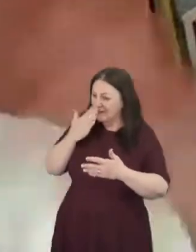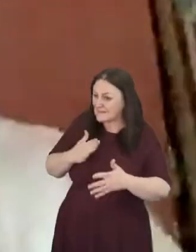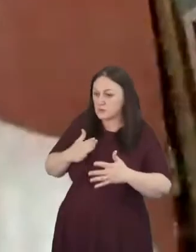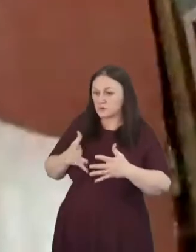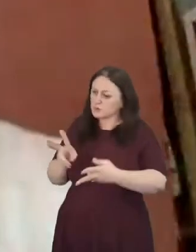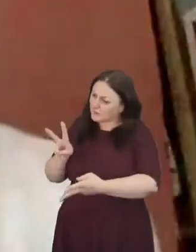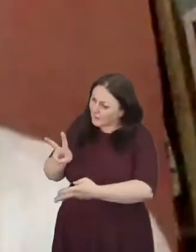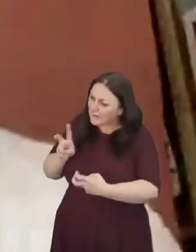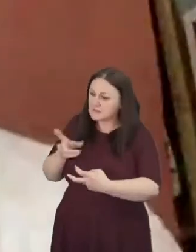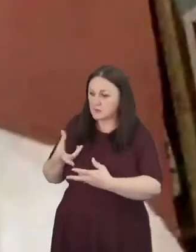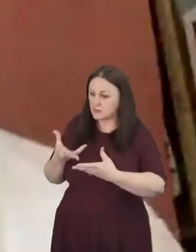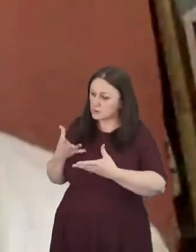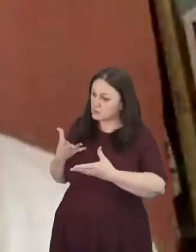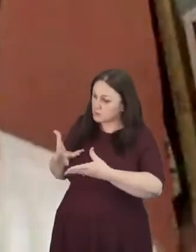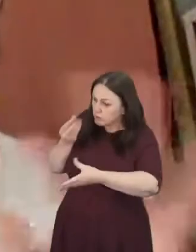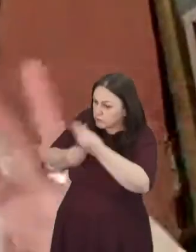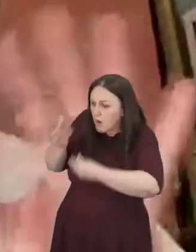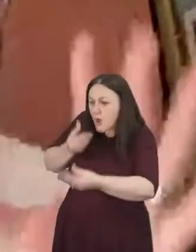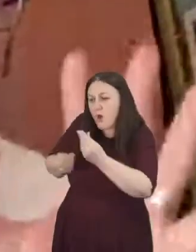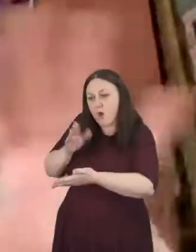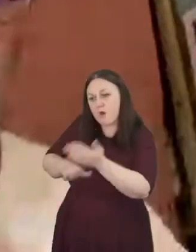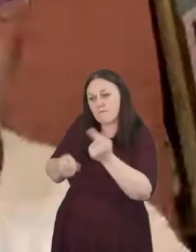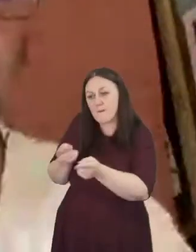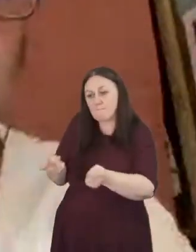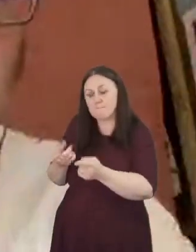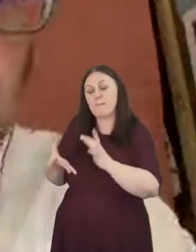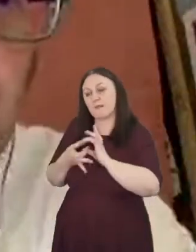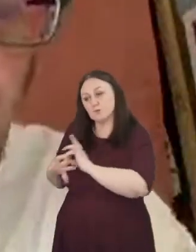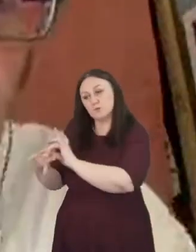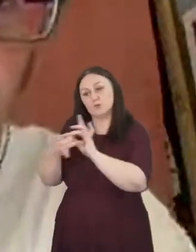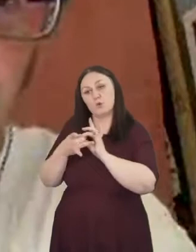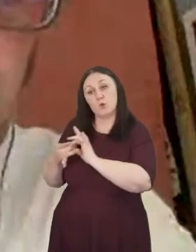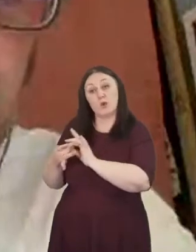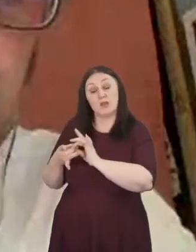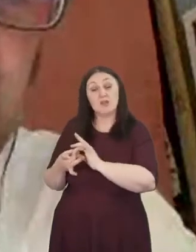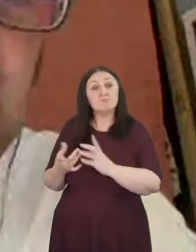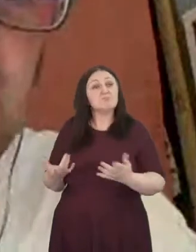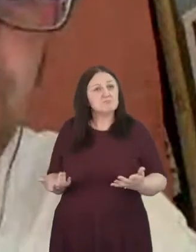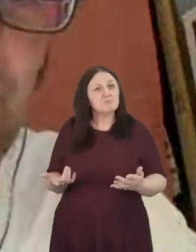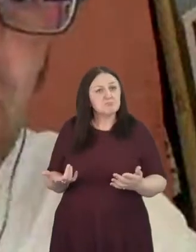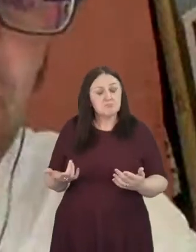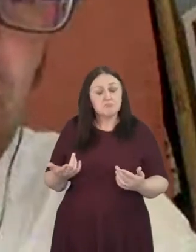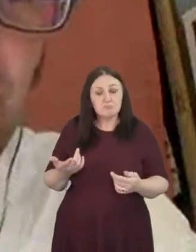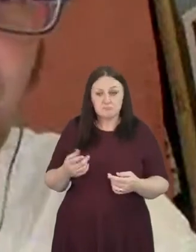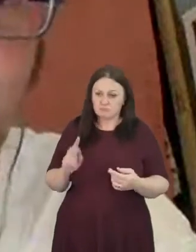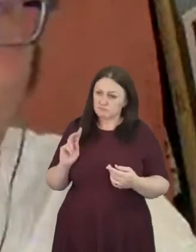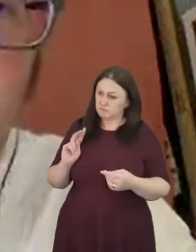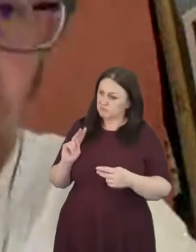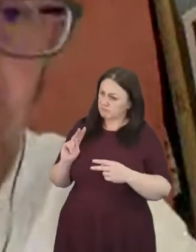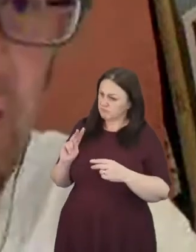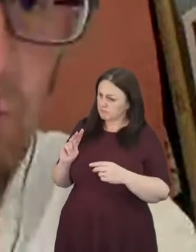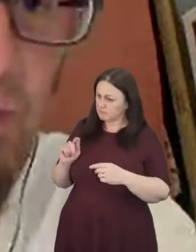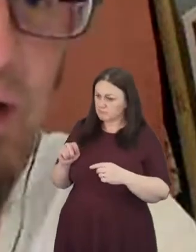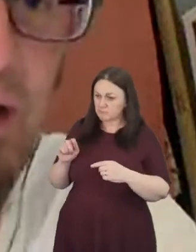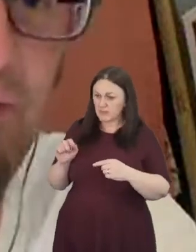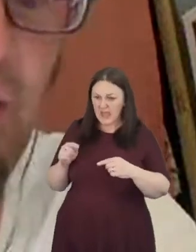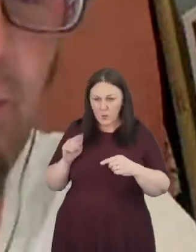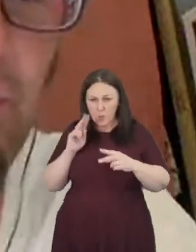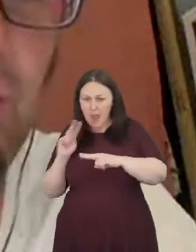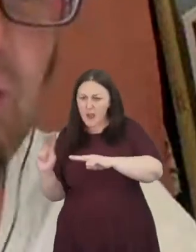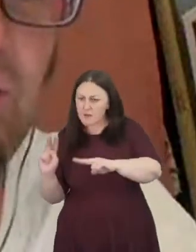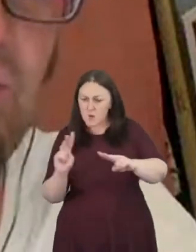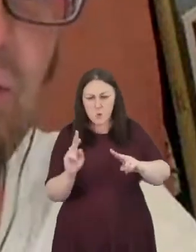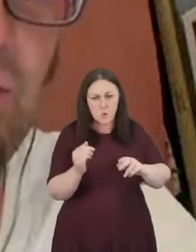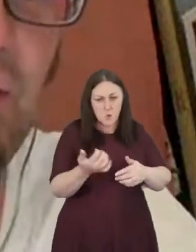the work there in the neighborhood so i can see all of those kind of reflected in the strongest kind of community